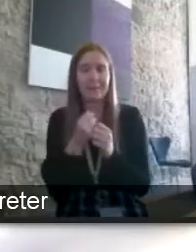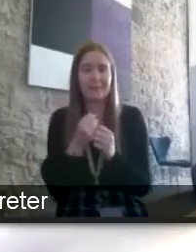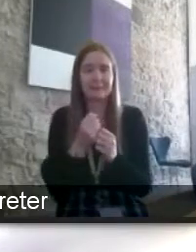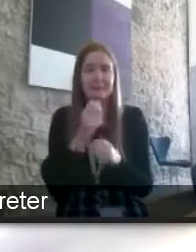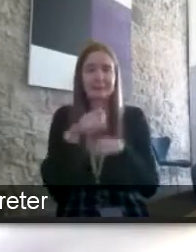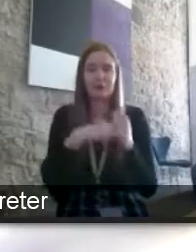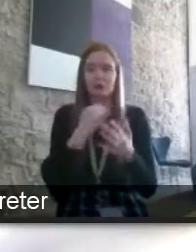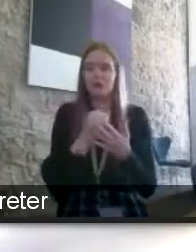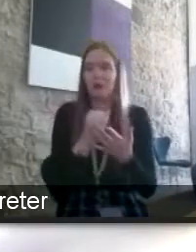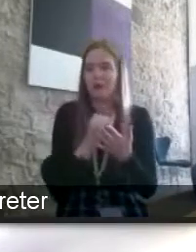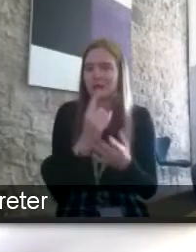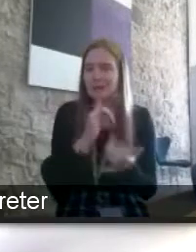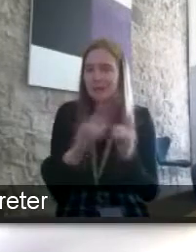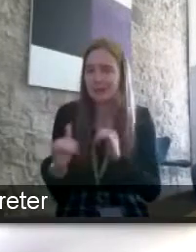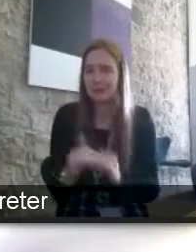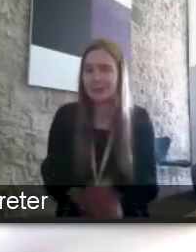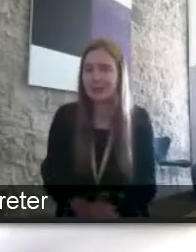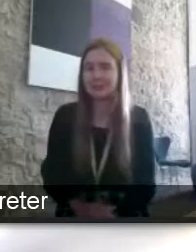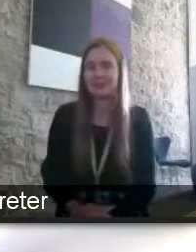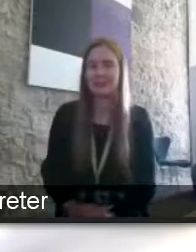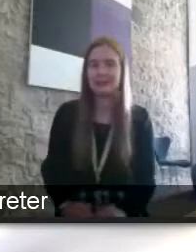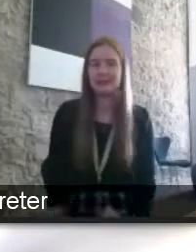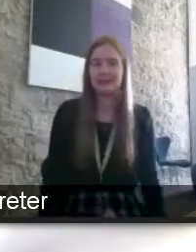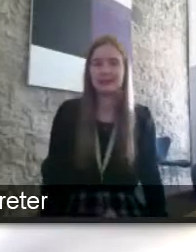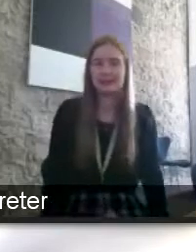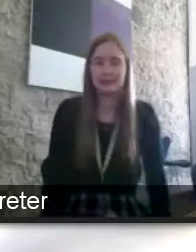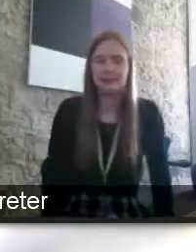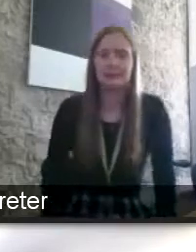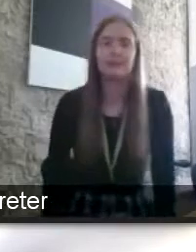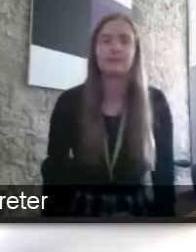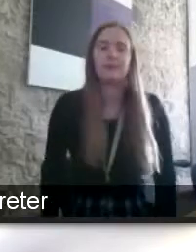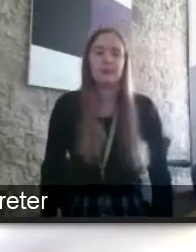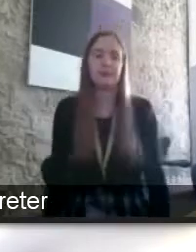anybody want to get film